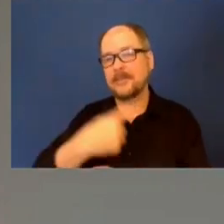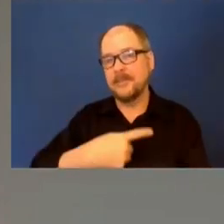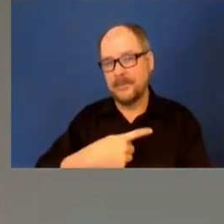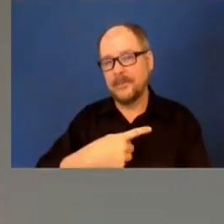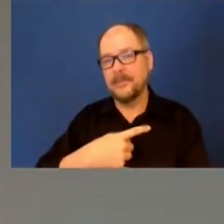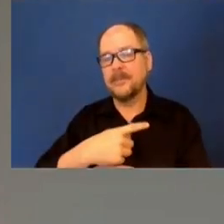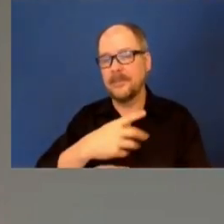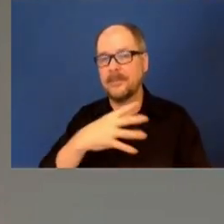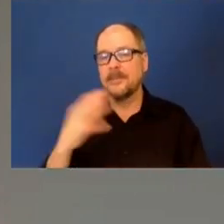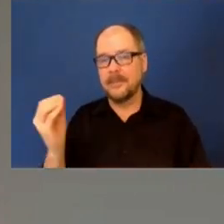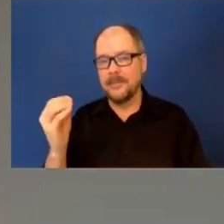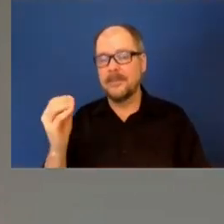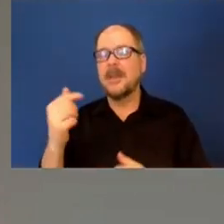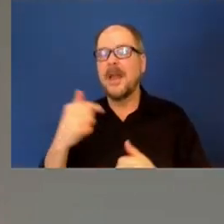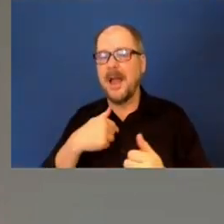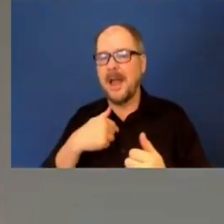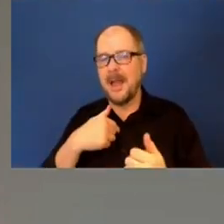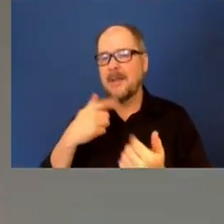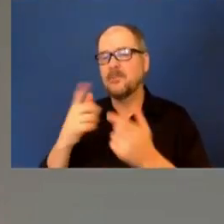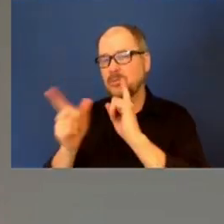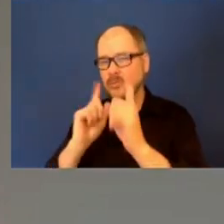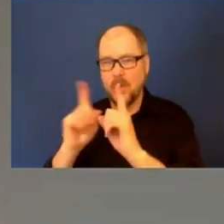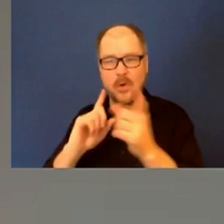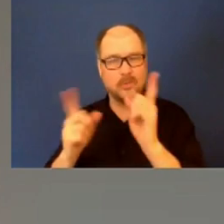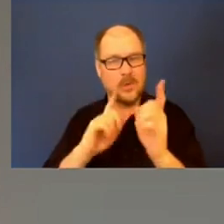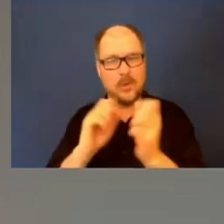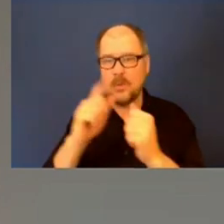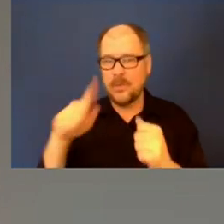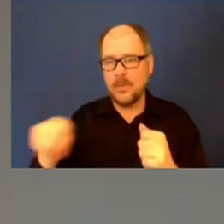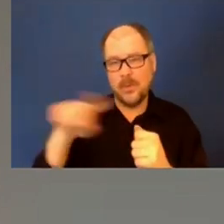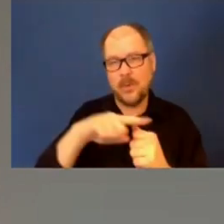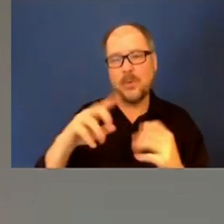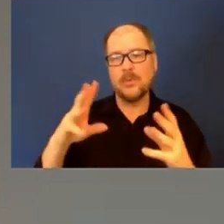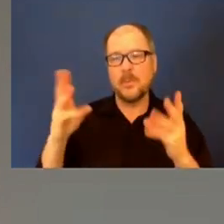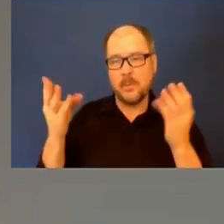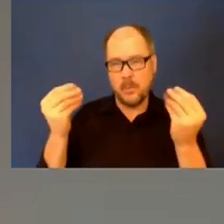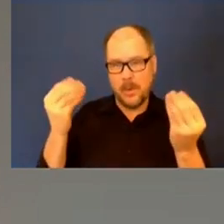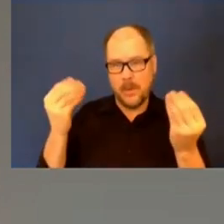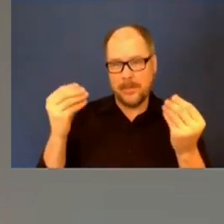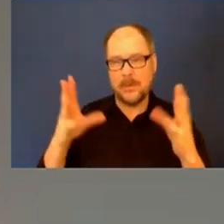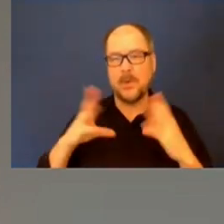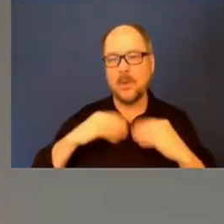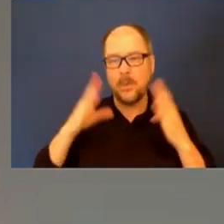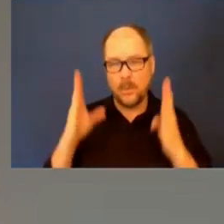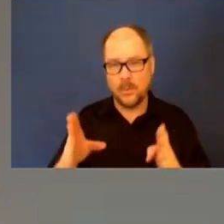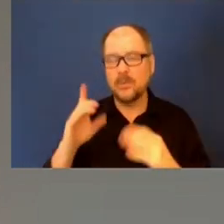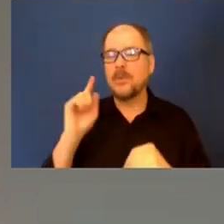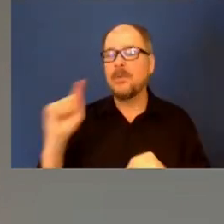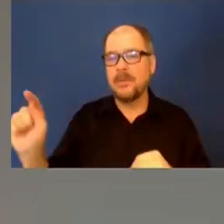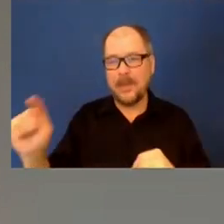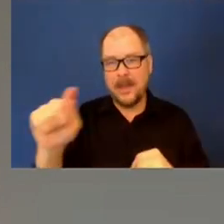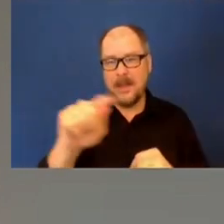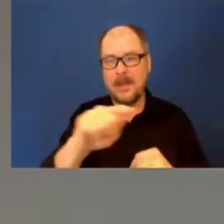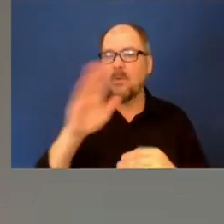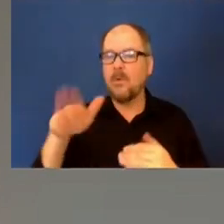am talking to most of the property owners, they plan to have people on site over the weekend and to clean